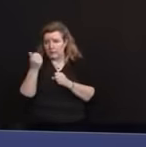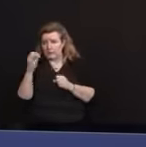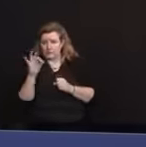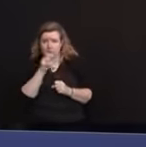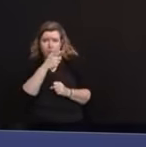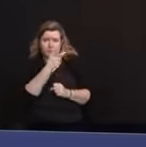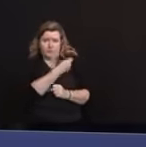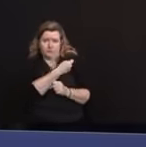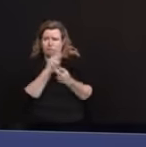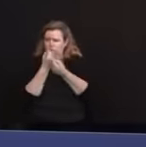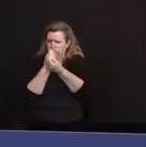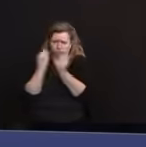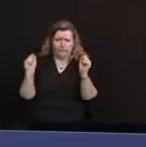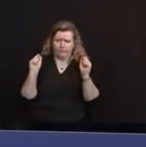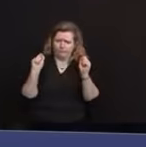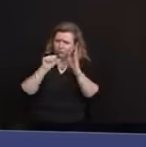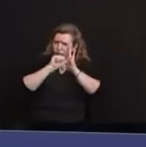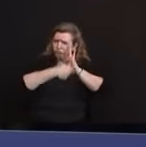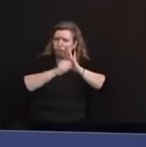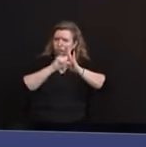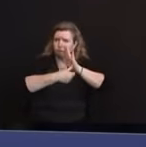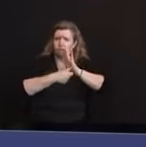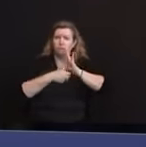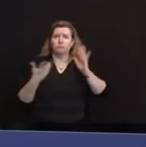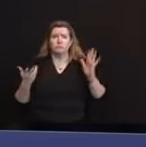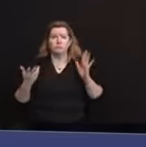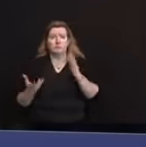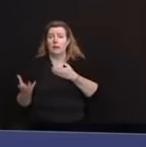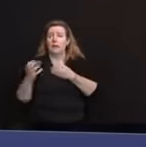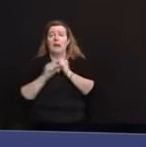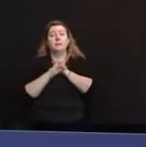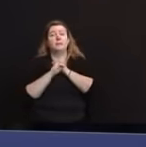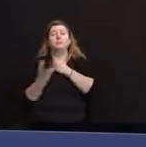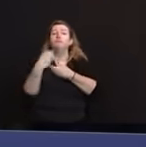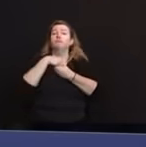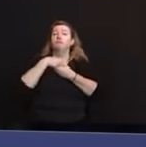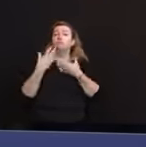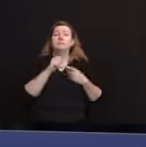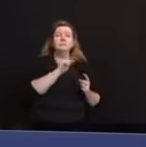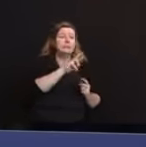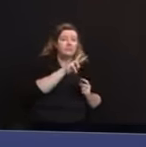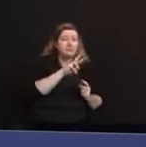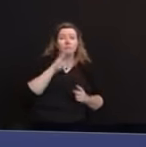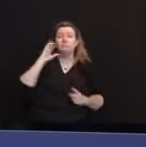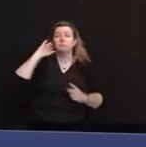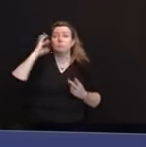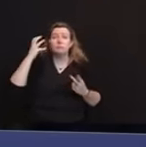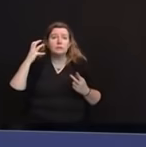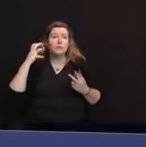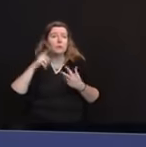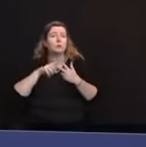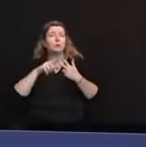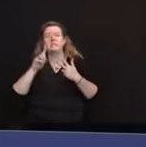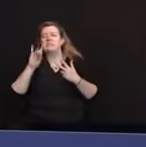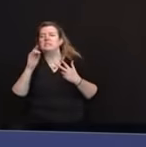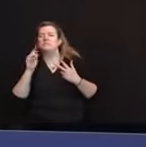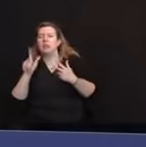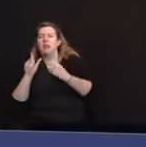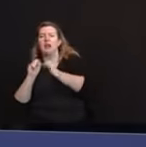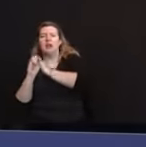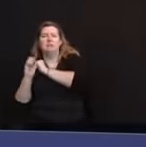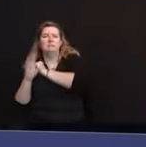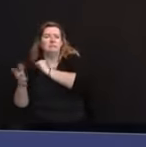campaign will include TV, radio, digital ads, billboards, social media